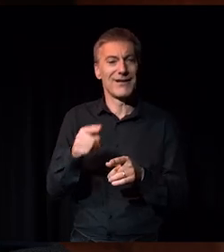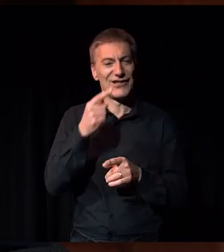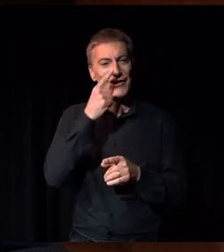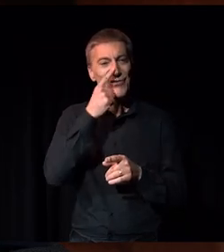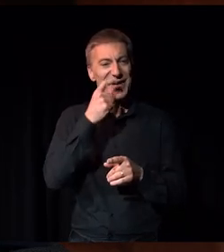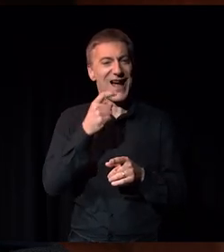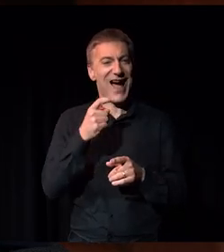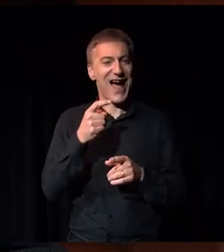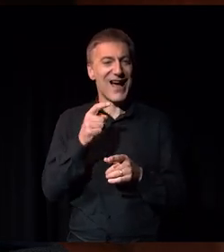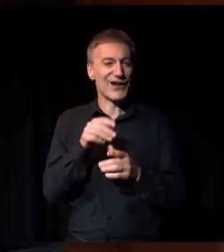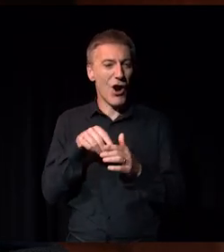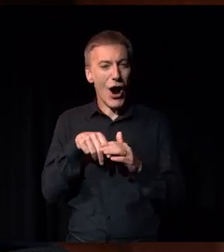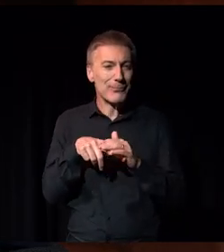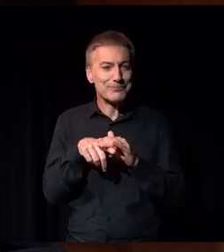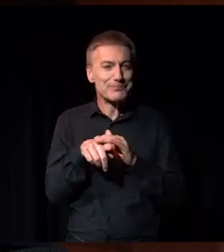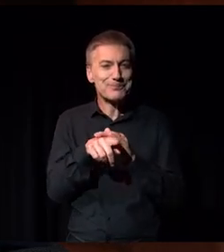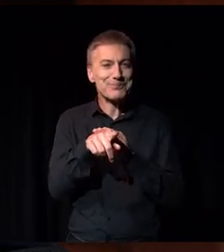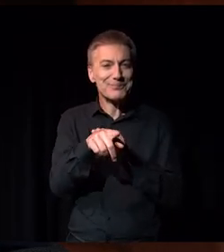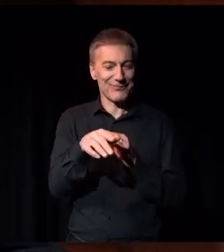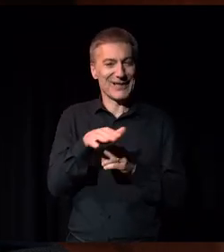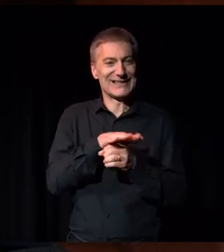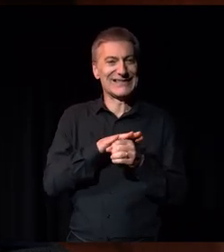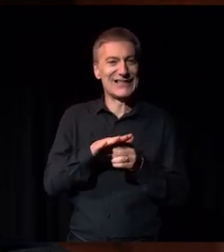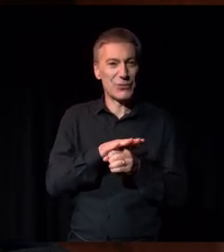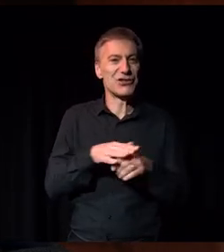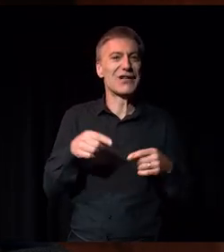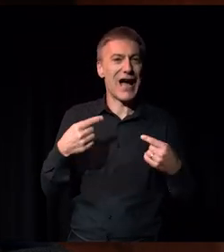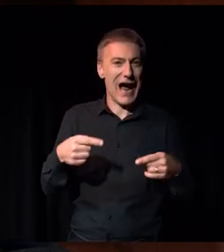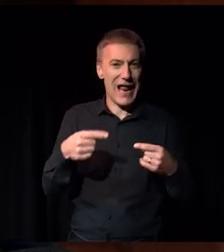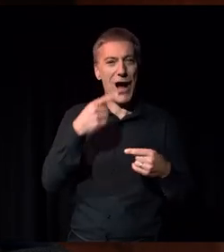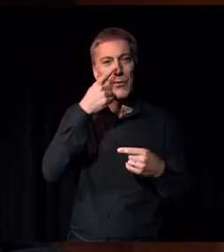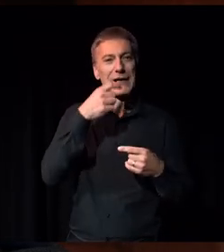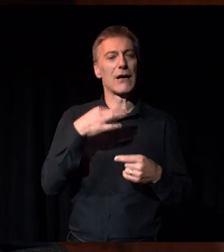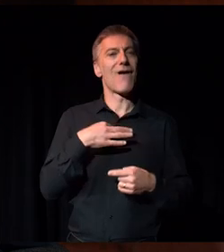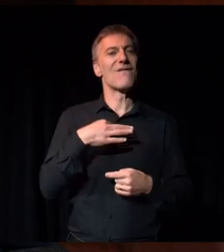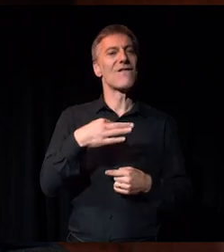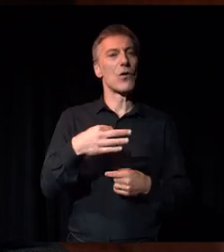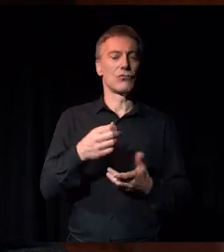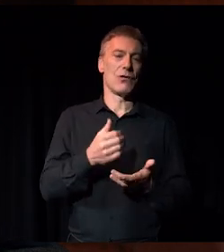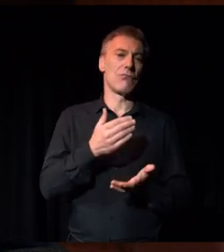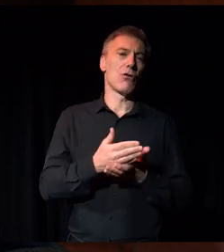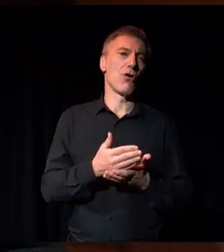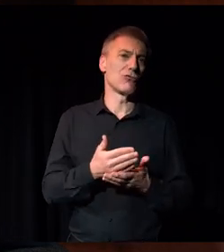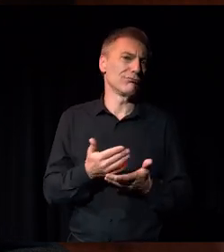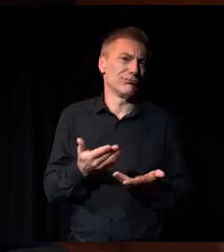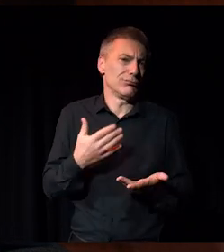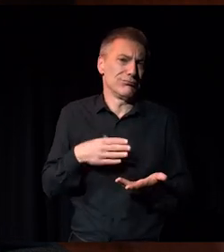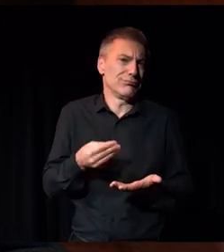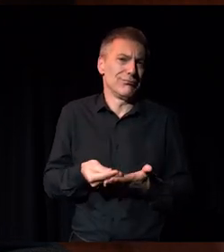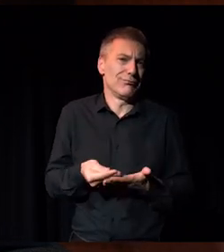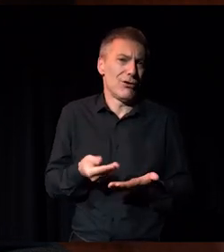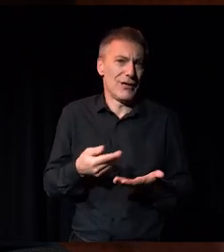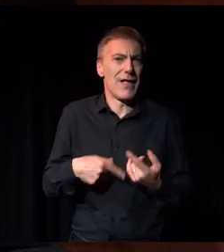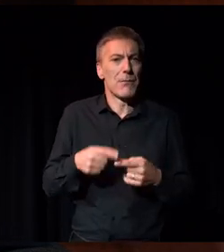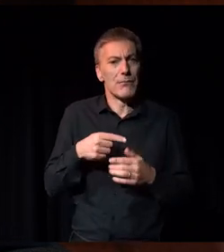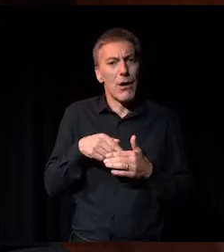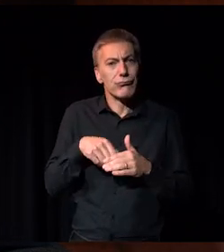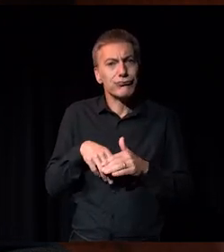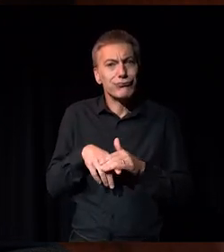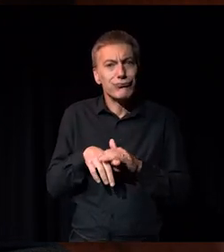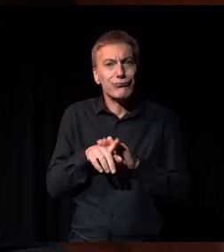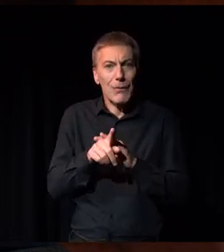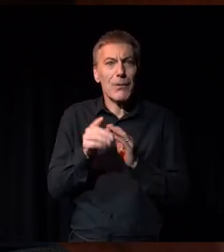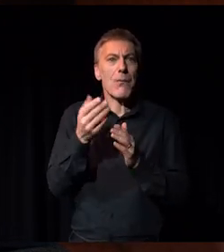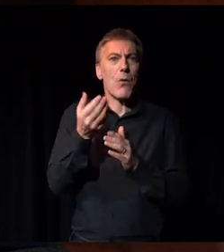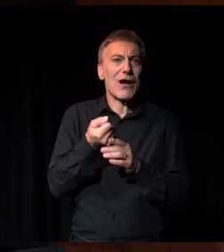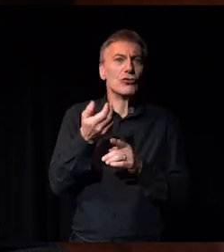somebody's situation and environment, allowing them to fulfil a voluntary position, which then potentially also leads on to further